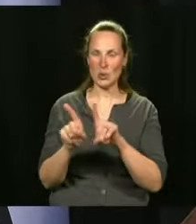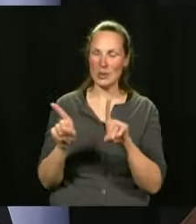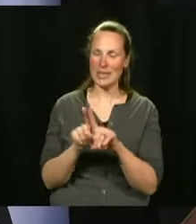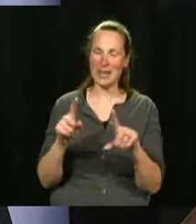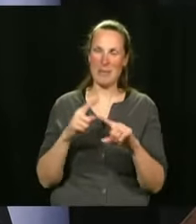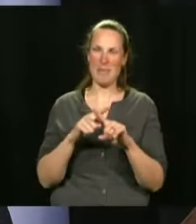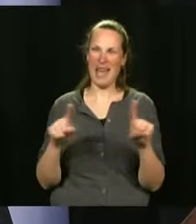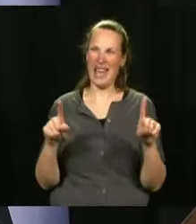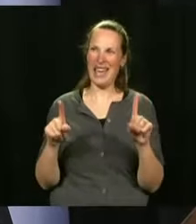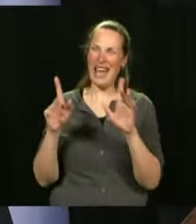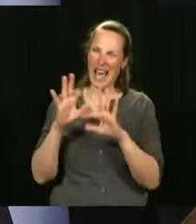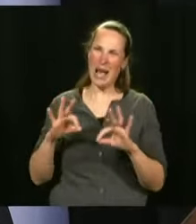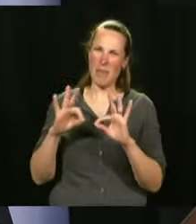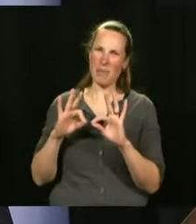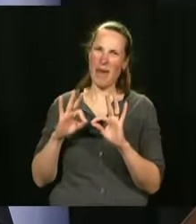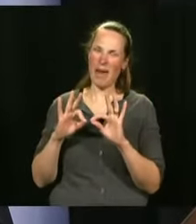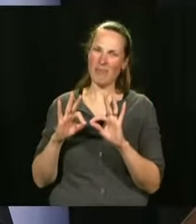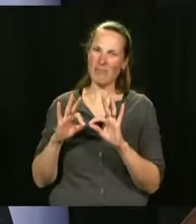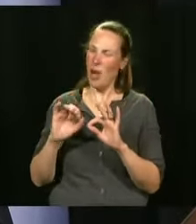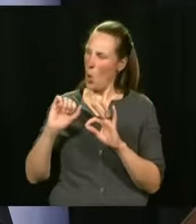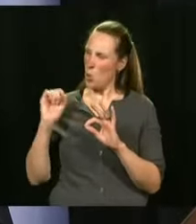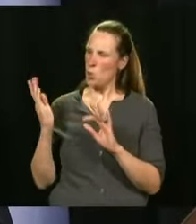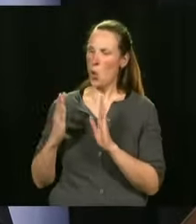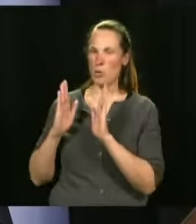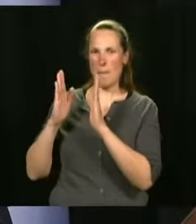And I say this to all politicians.